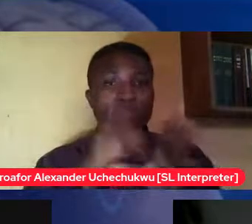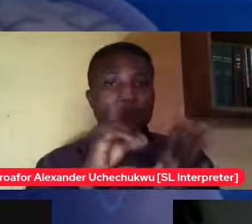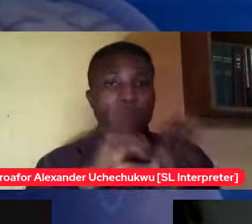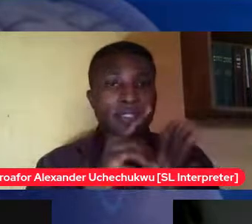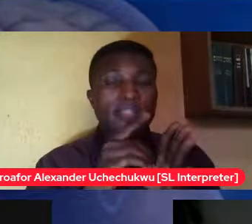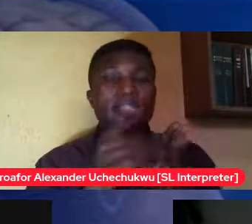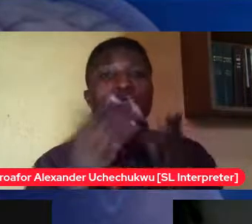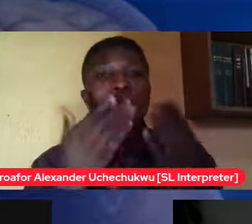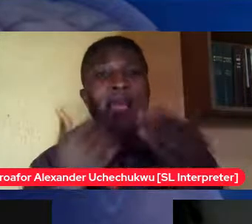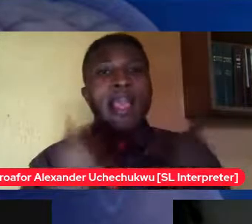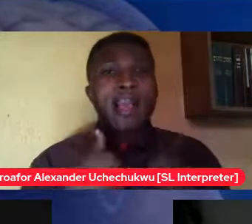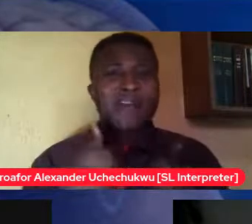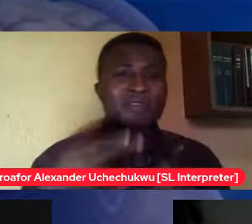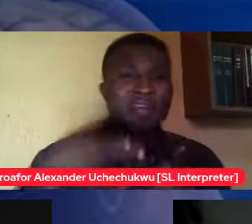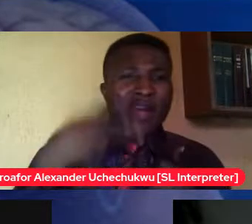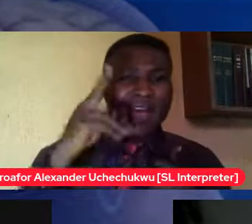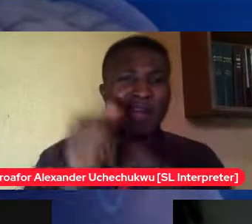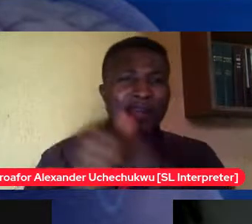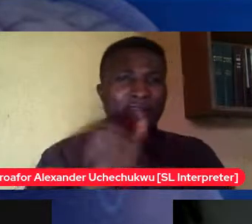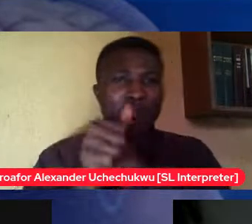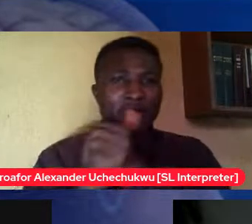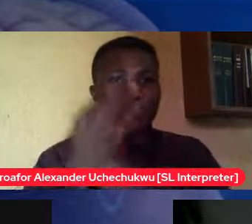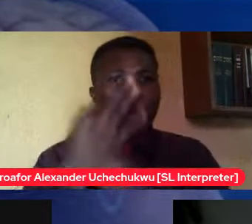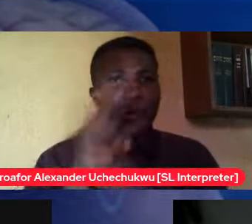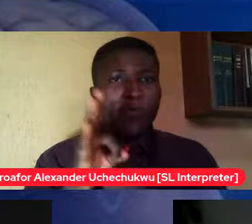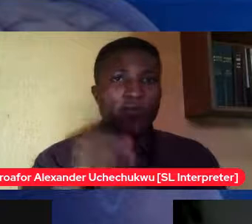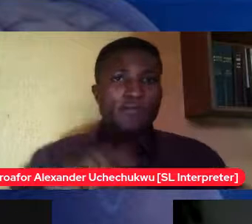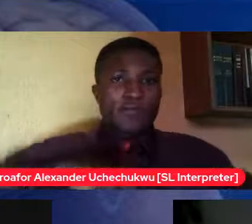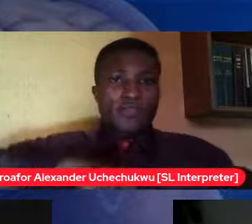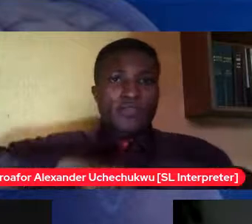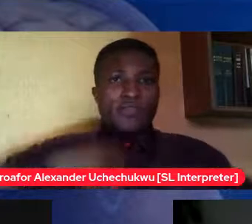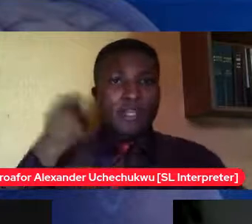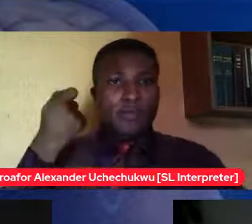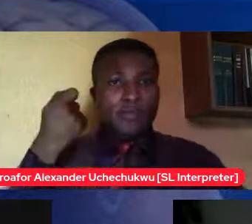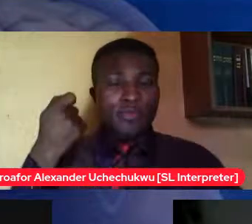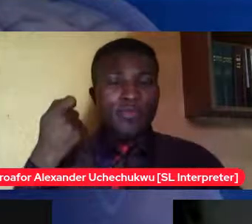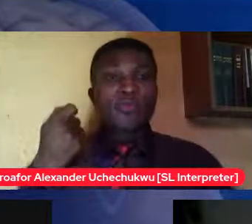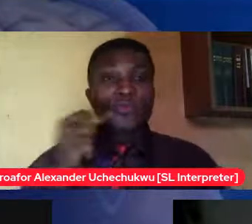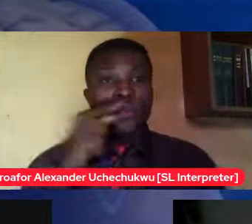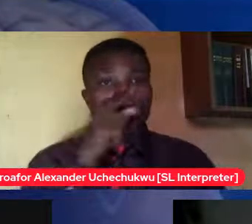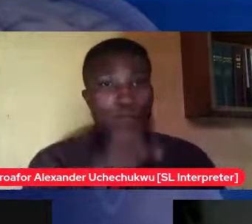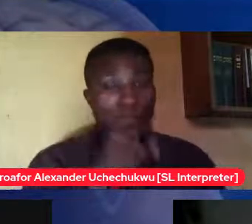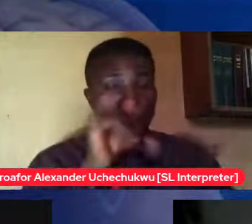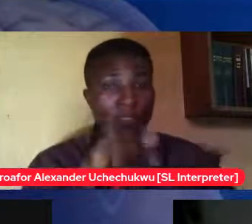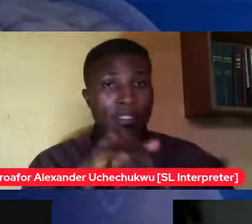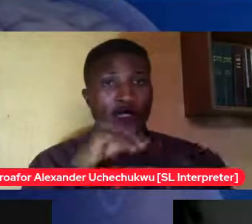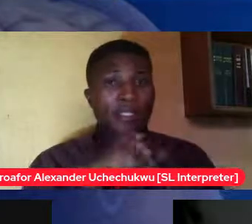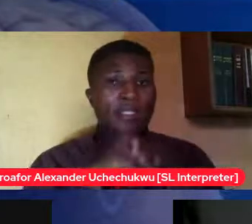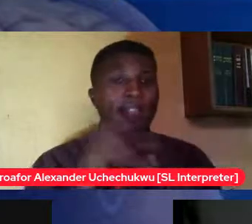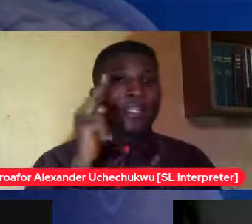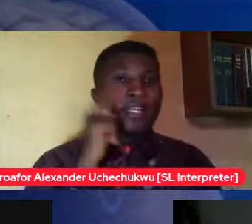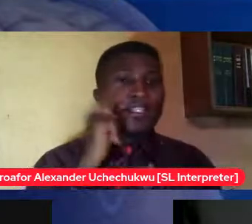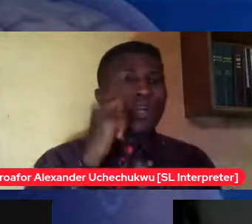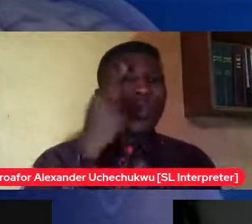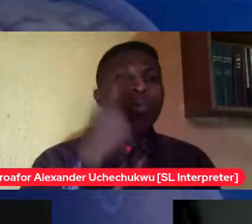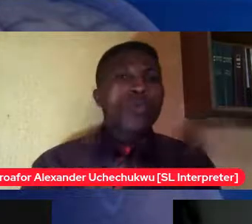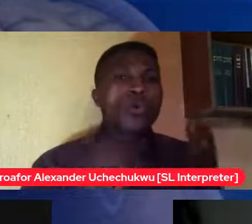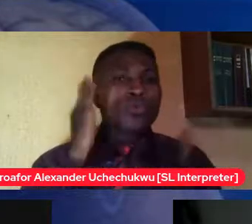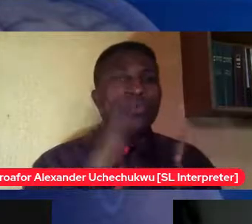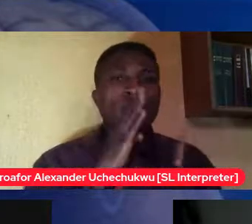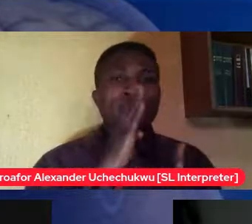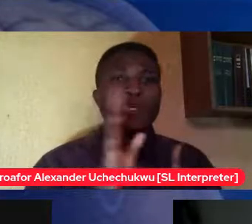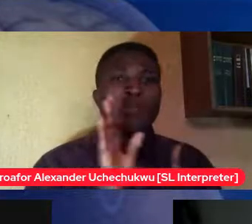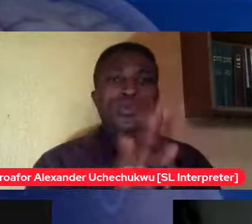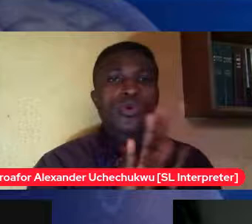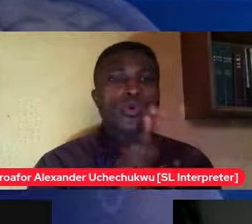religion and all of that so you've been a nigerian what would you what would be your take on that one for teenage girls having